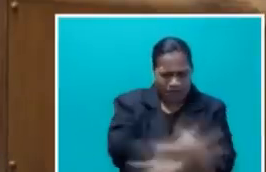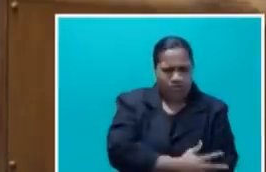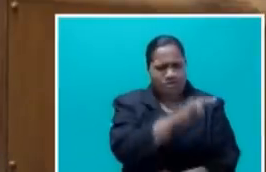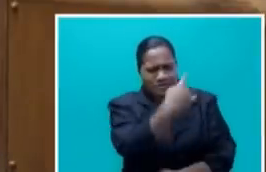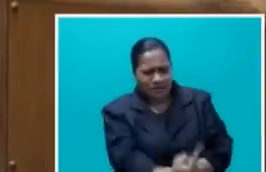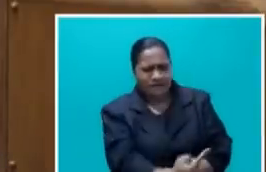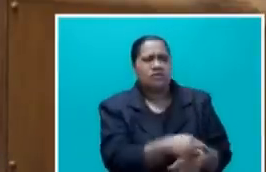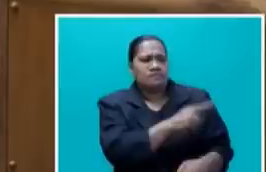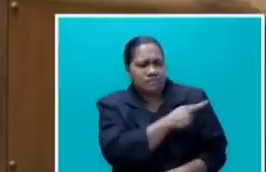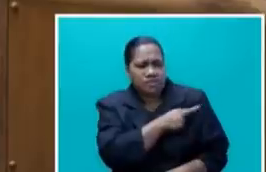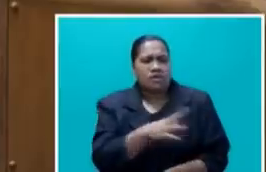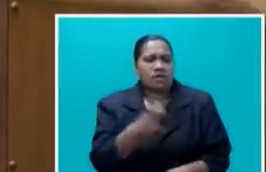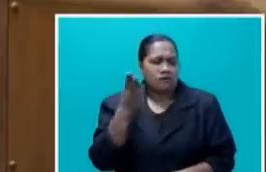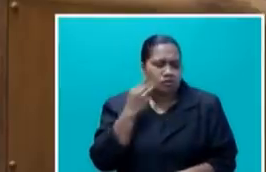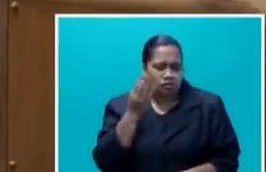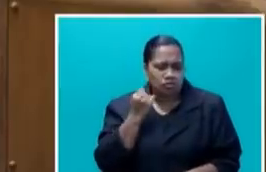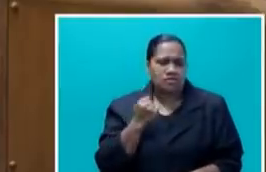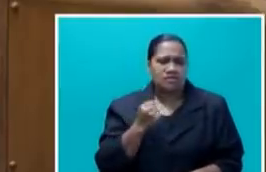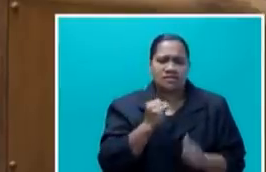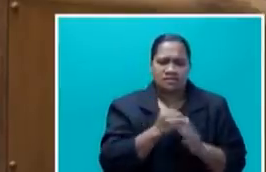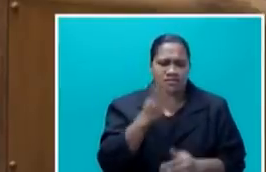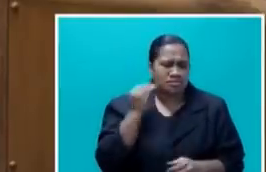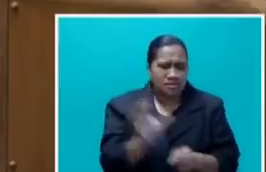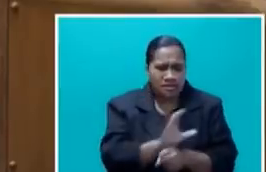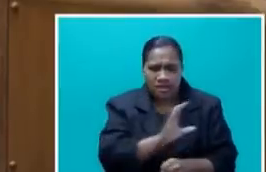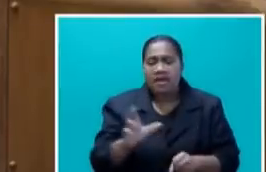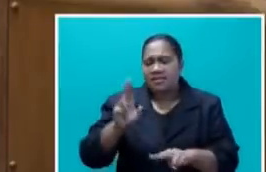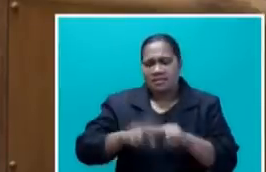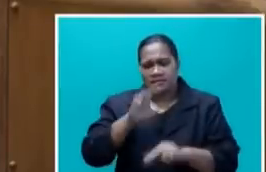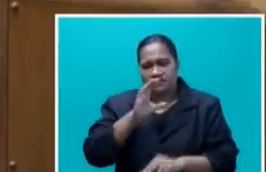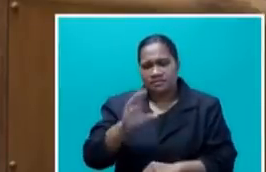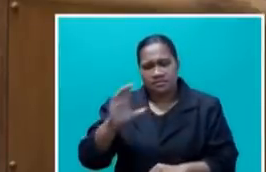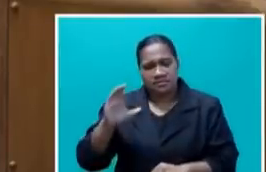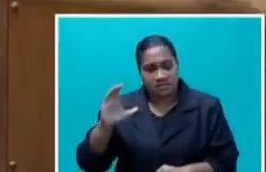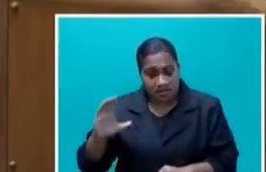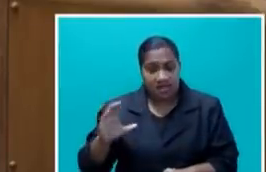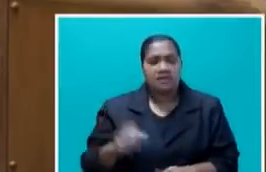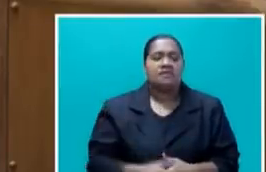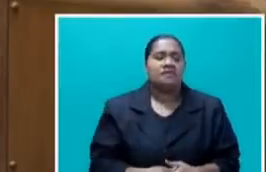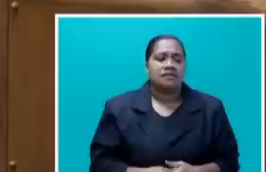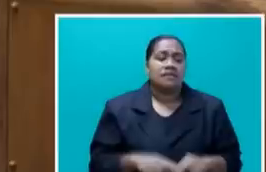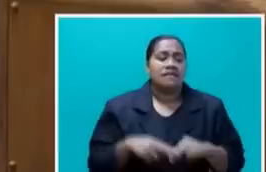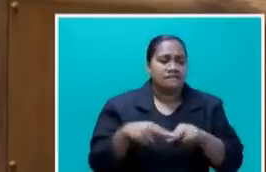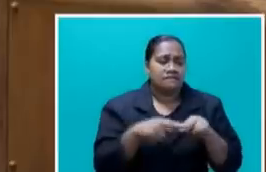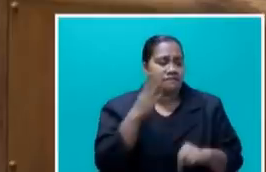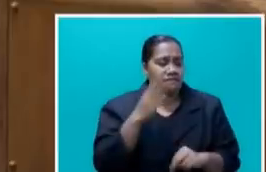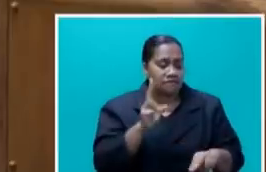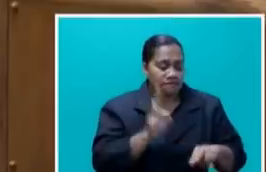Sugar Industry and Fiji Competition and Consumer Commission, the FCCC, and Fiji Sugar Corporation in this context.